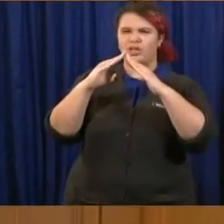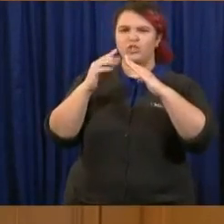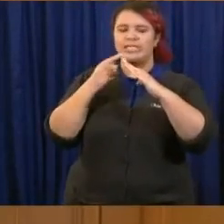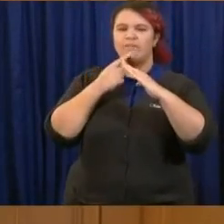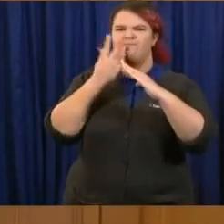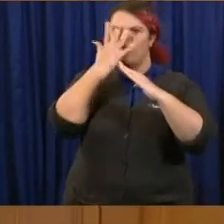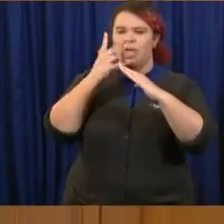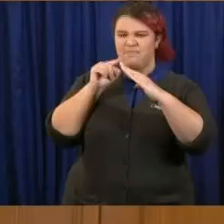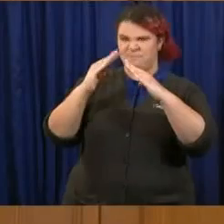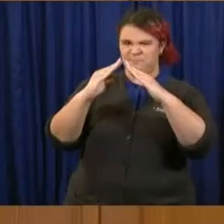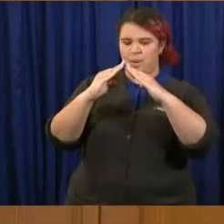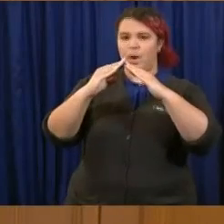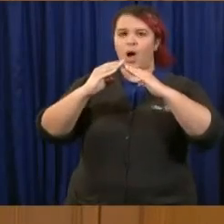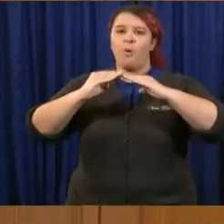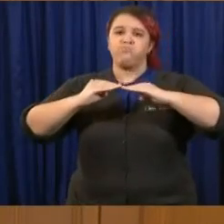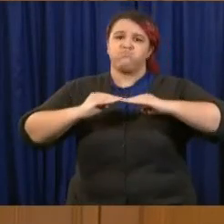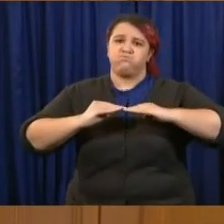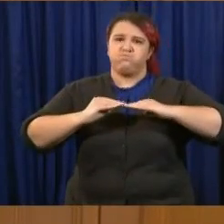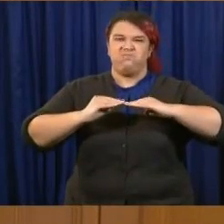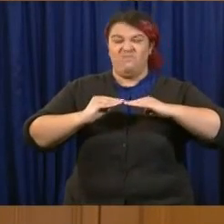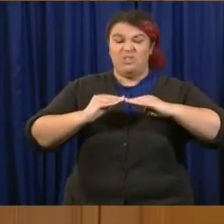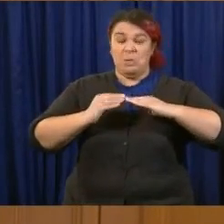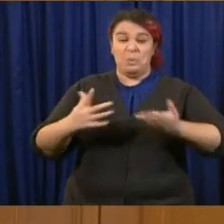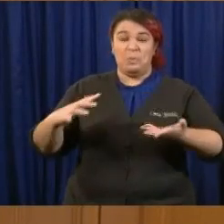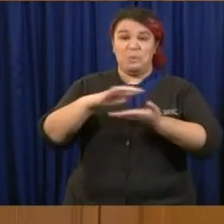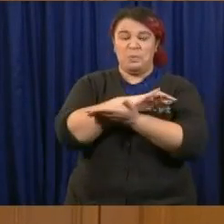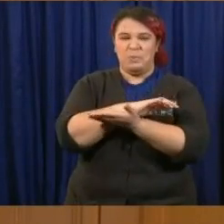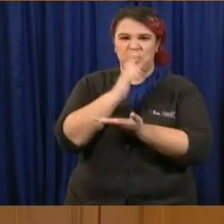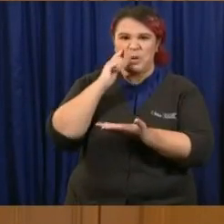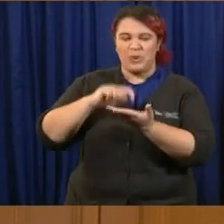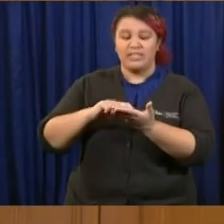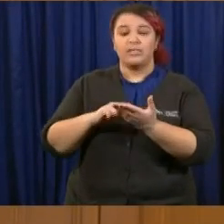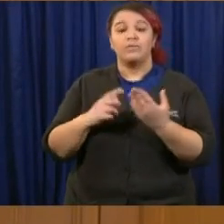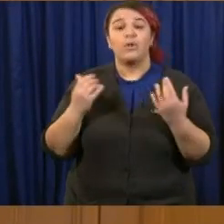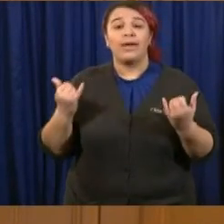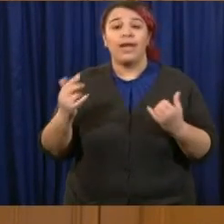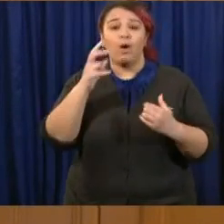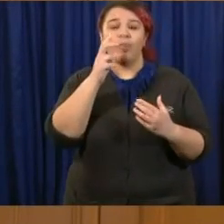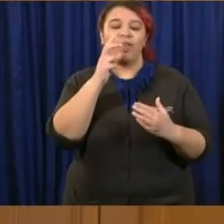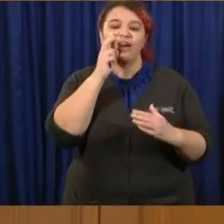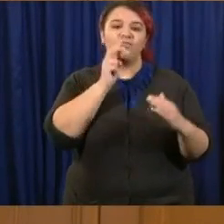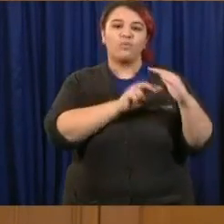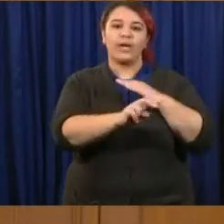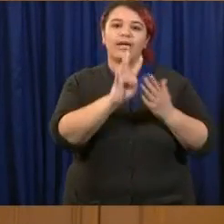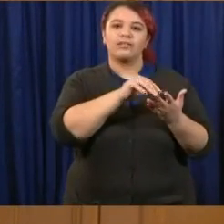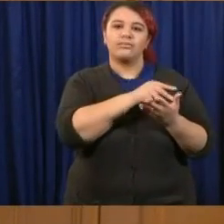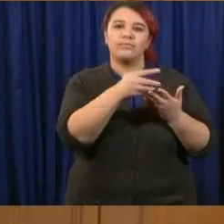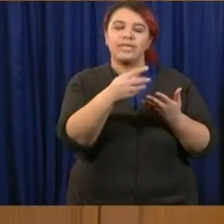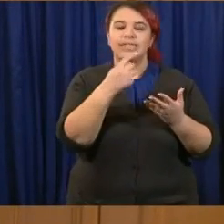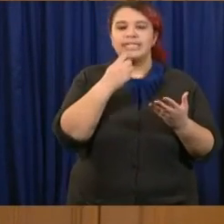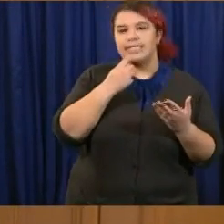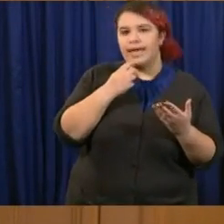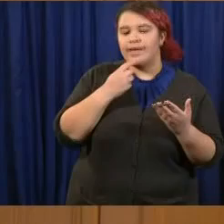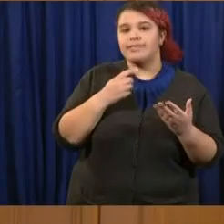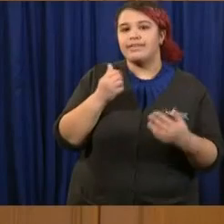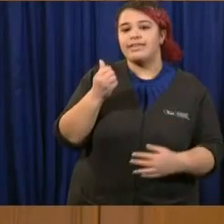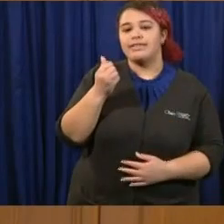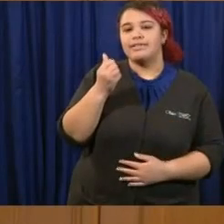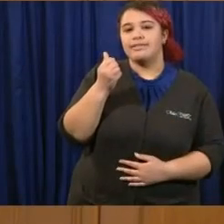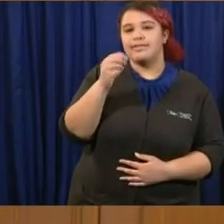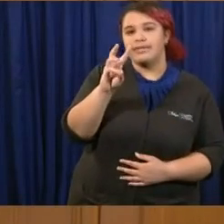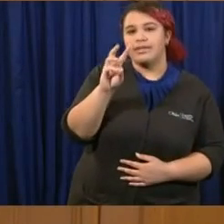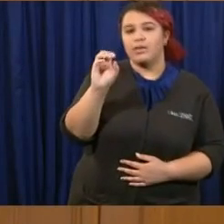And so I'm just wondering, the forecast model is still state saying today, 1607, um, new cases for